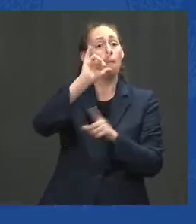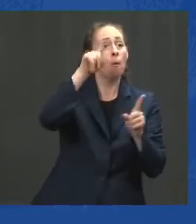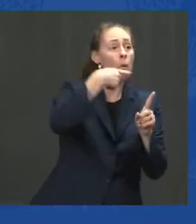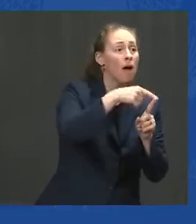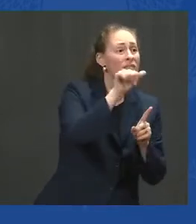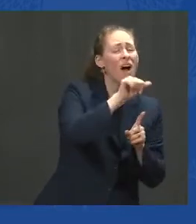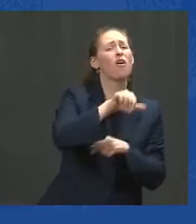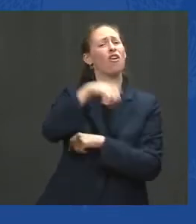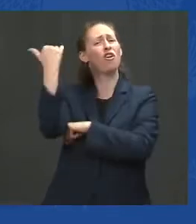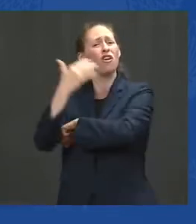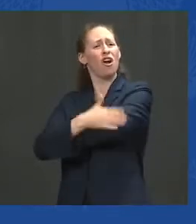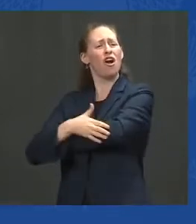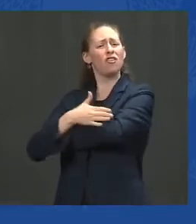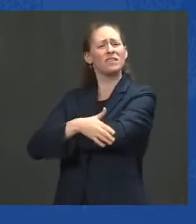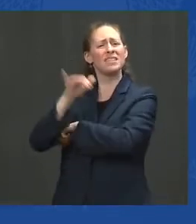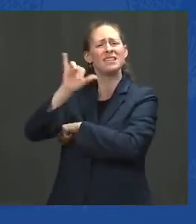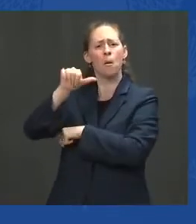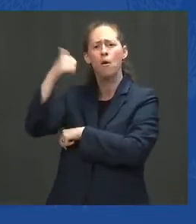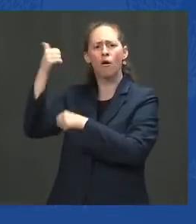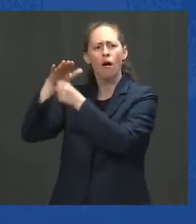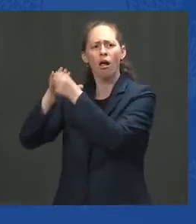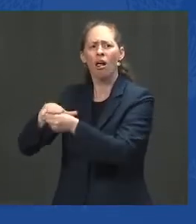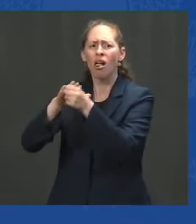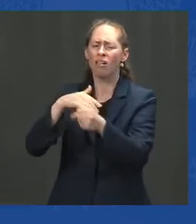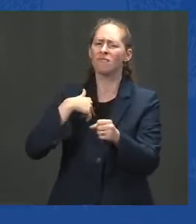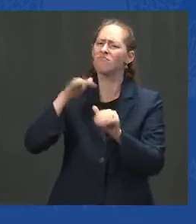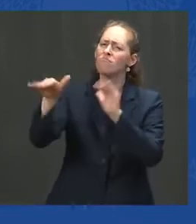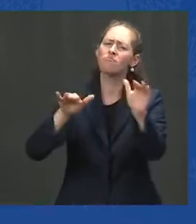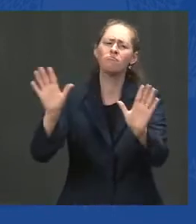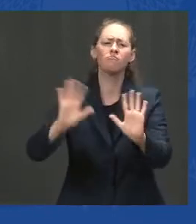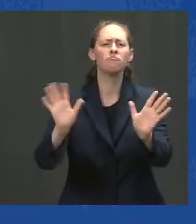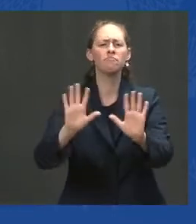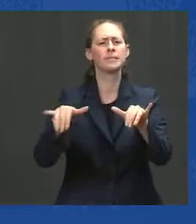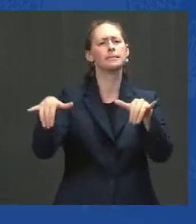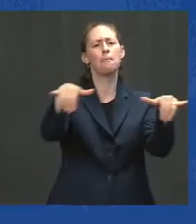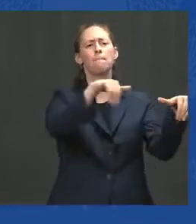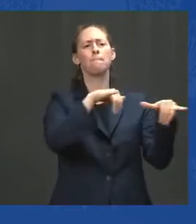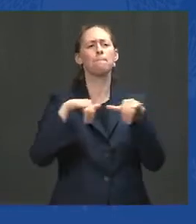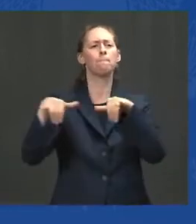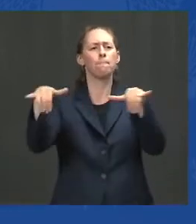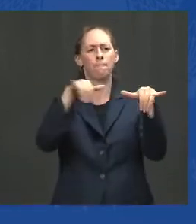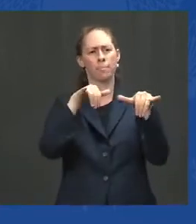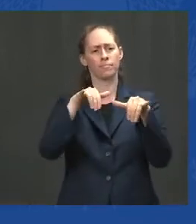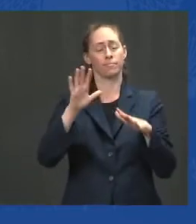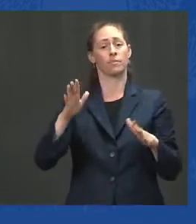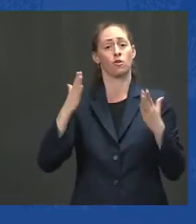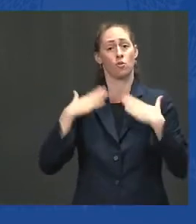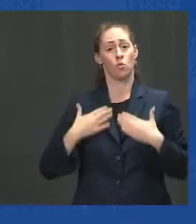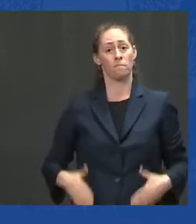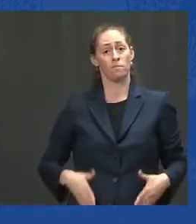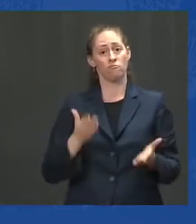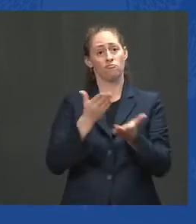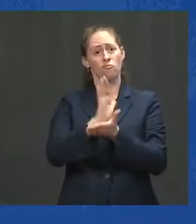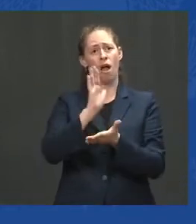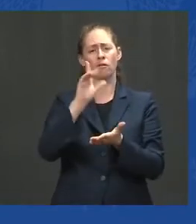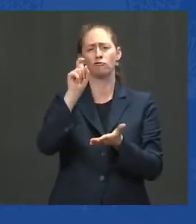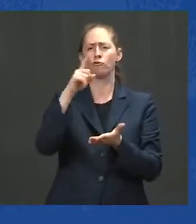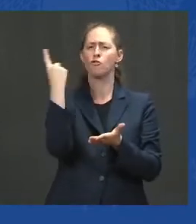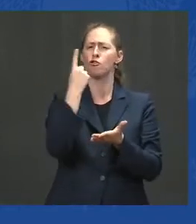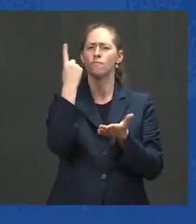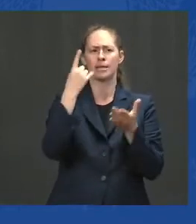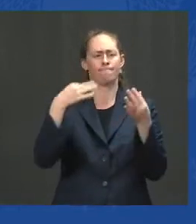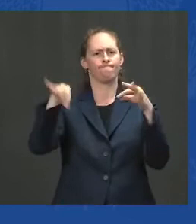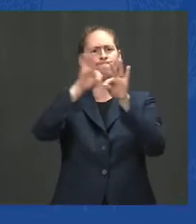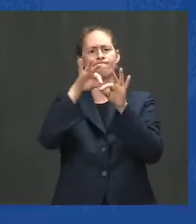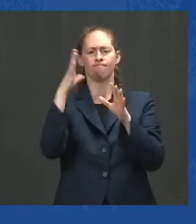I've been clear that human rights must be the center of our foreign policy, not the periphery. But the way to